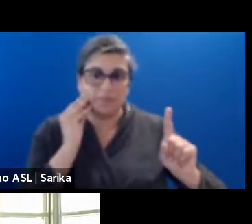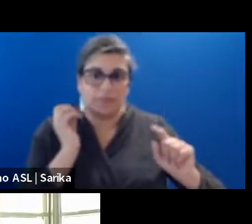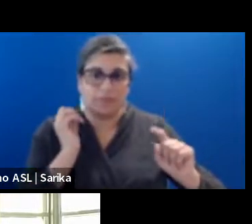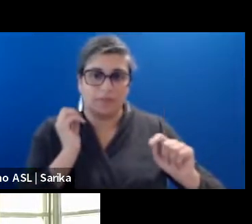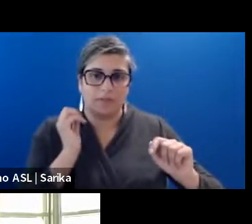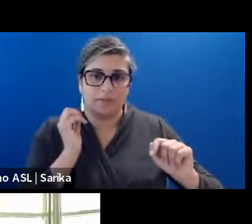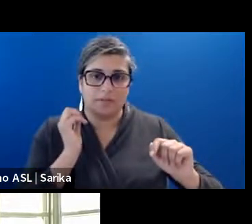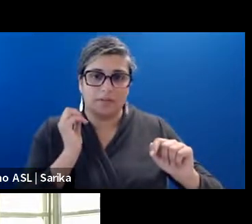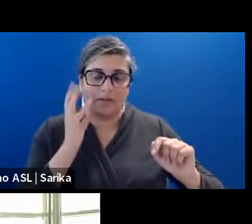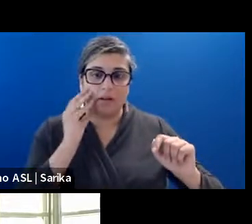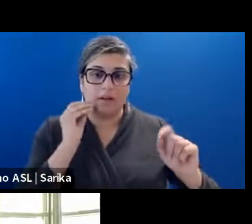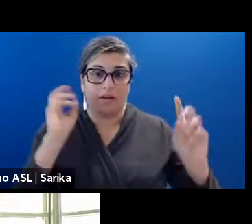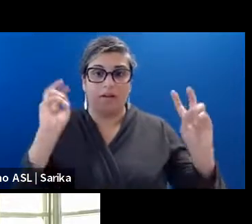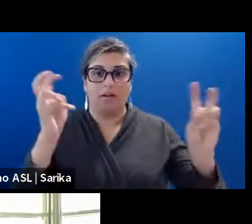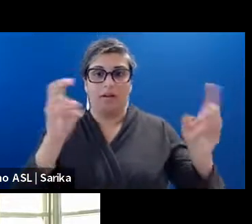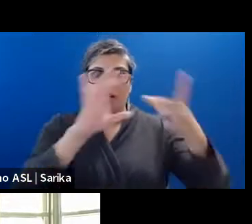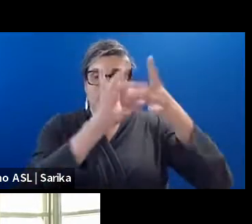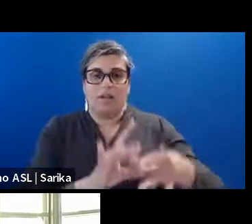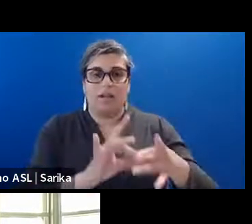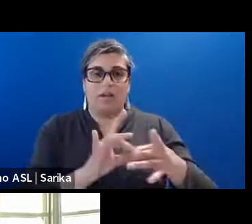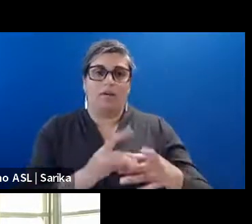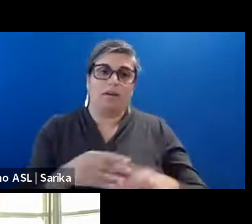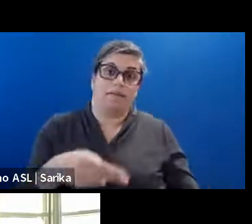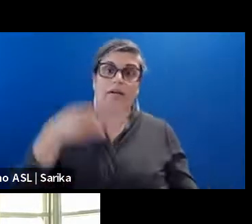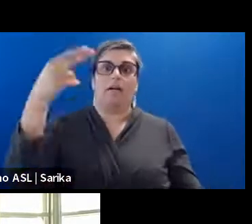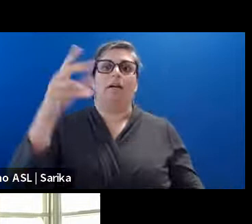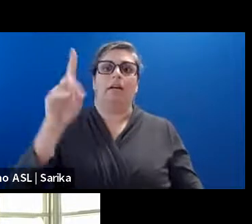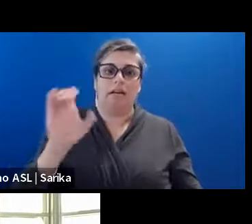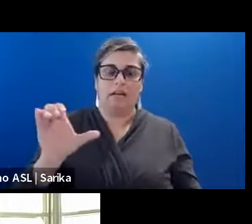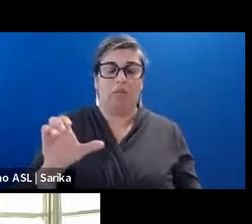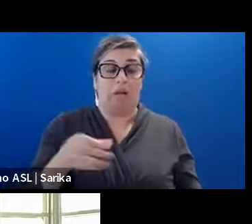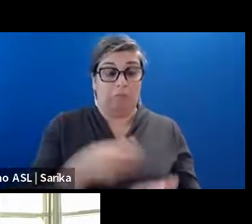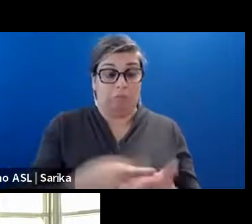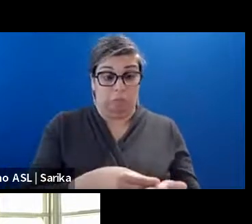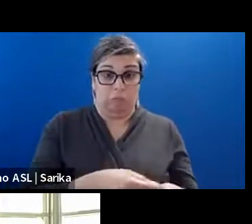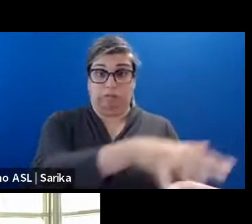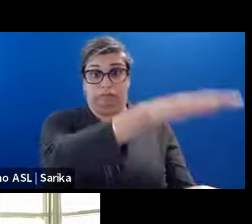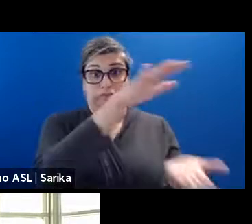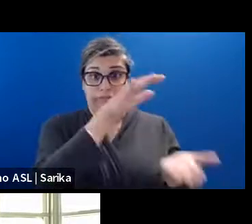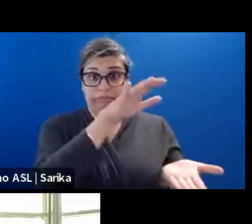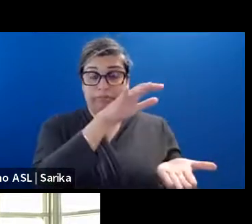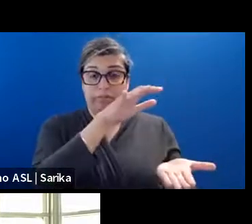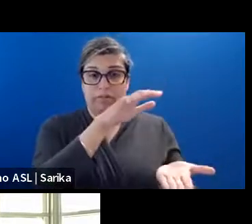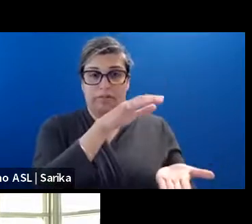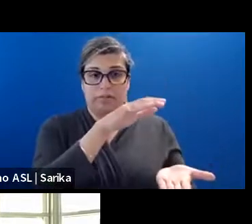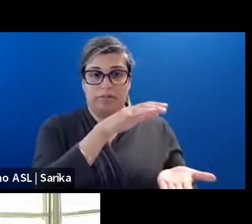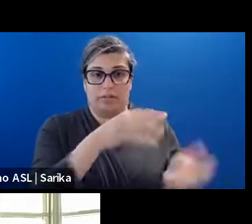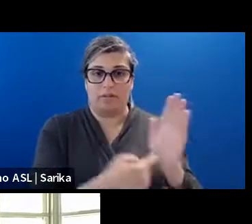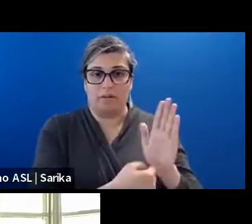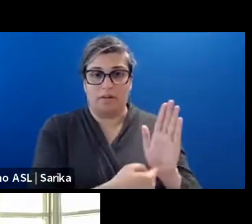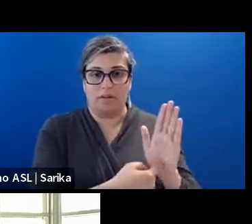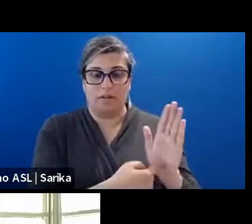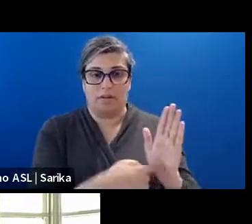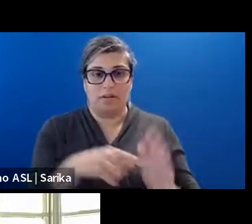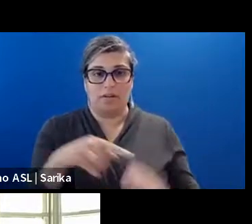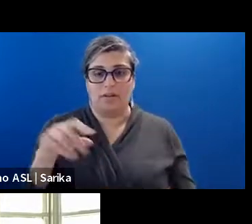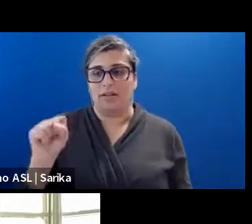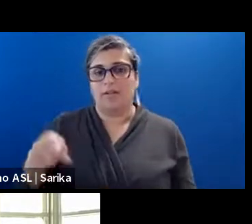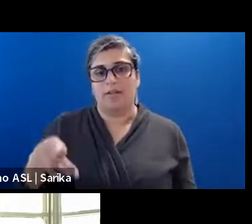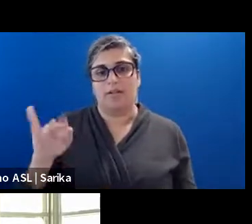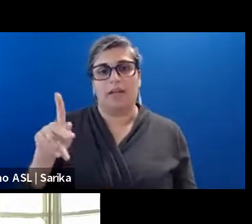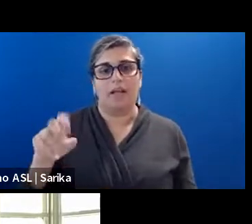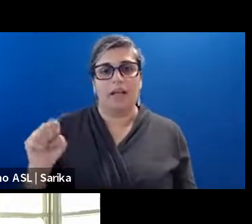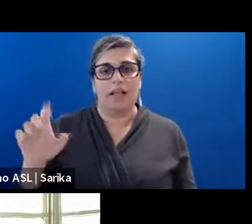We've done. Very high end. Documentaries. That have. Had hefty budgets. Um. The one that comes to mind. Is the Spike Lee documentary.